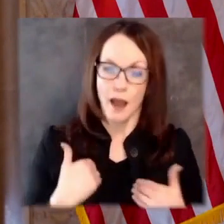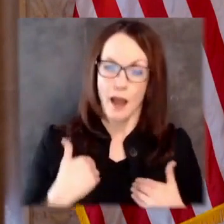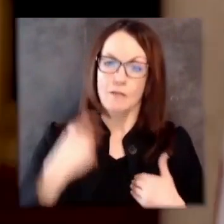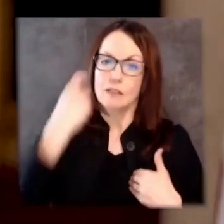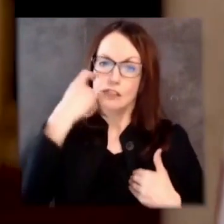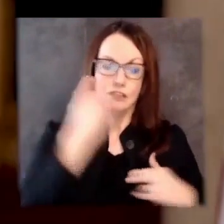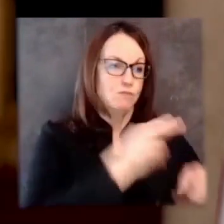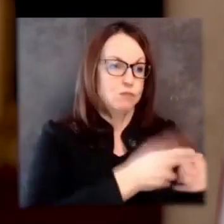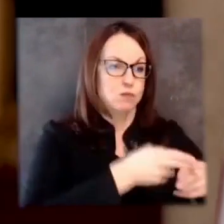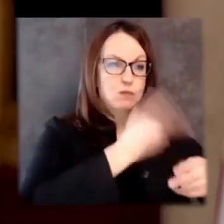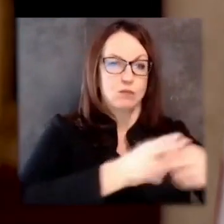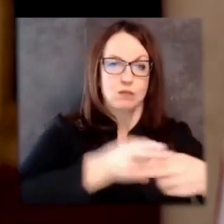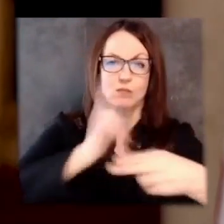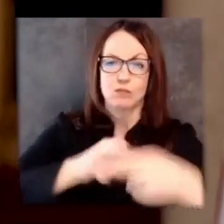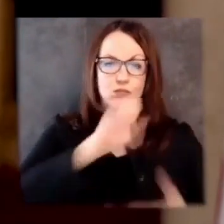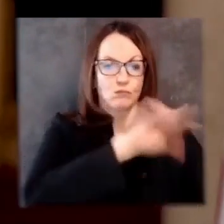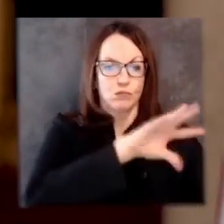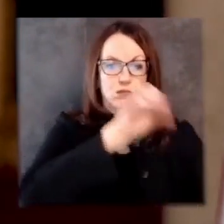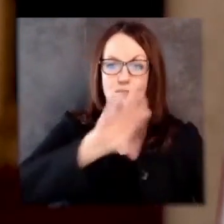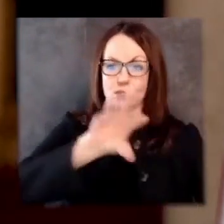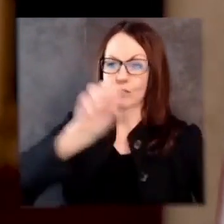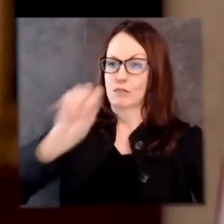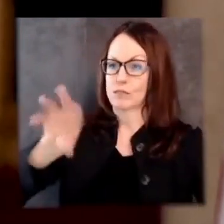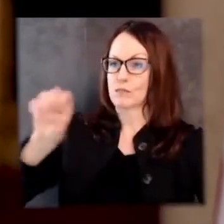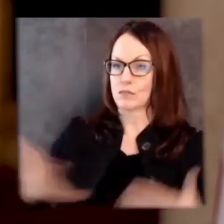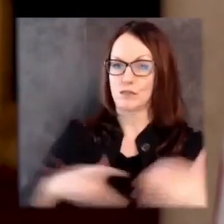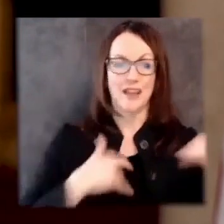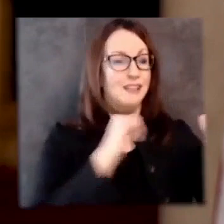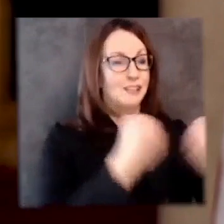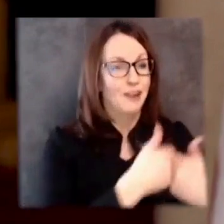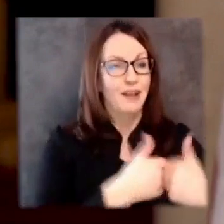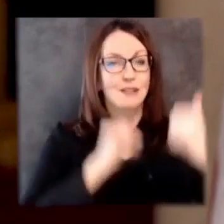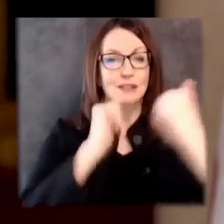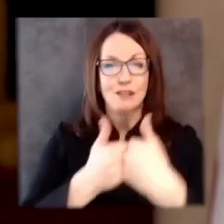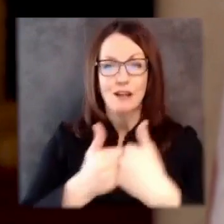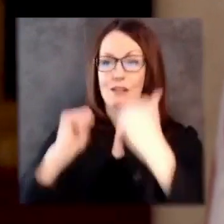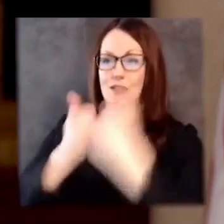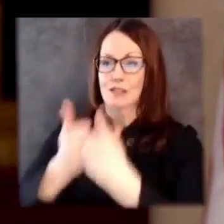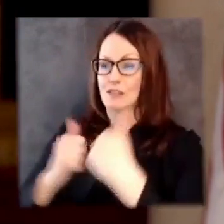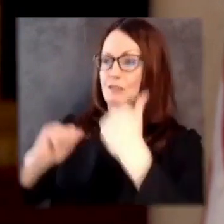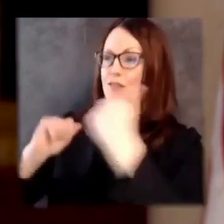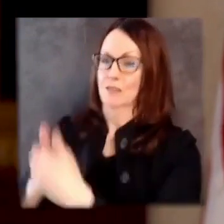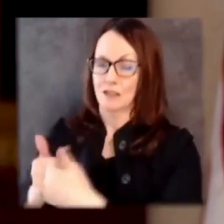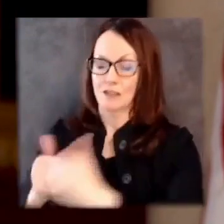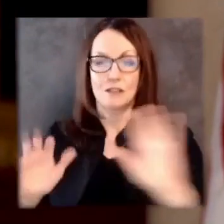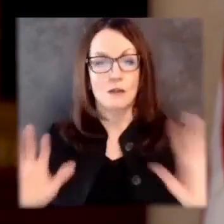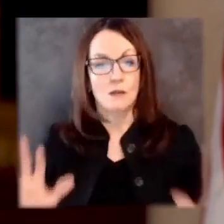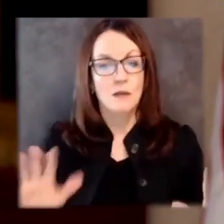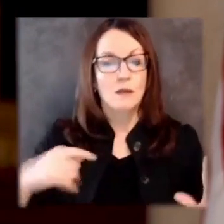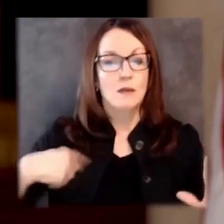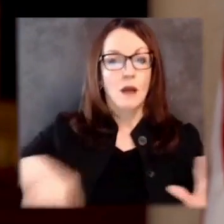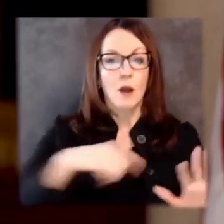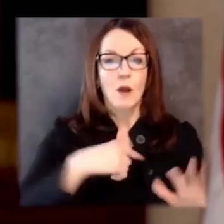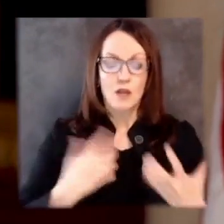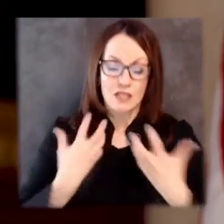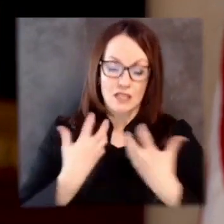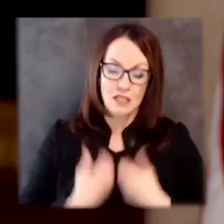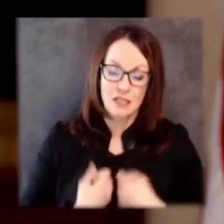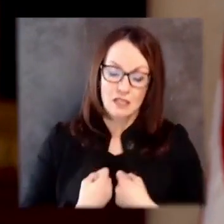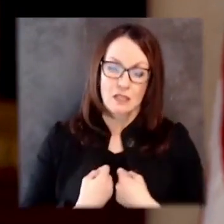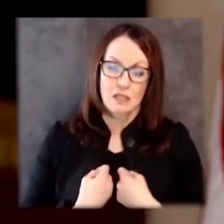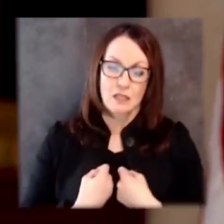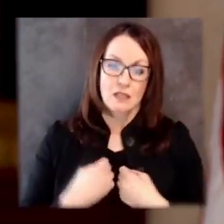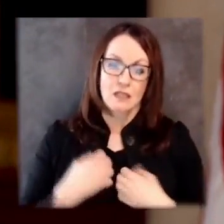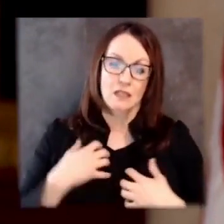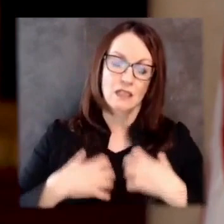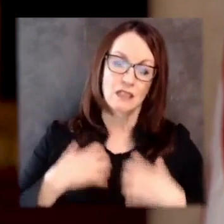bring or the grief we're still grappling with, the ramifications we've yet to fully realize, the new problems that